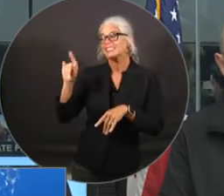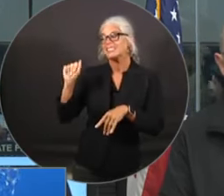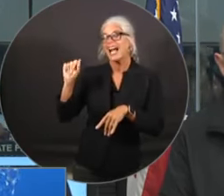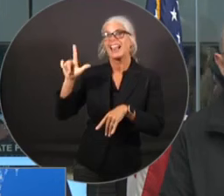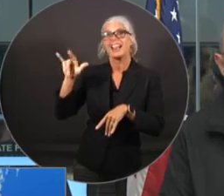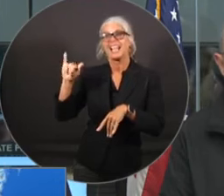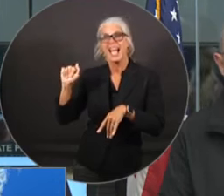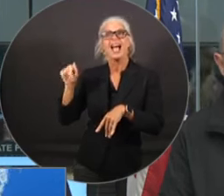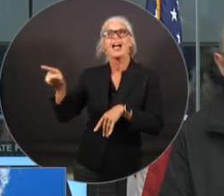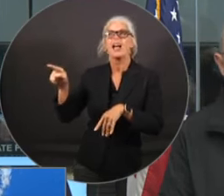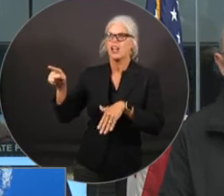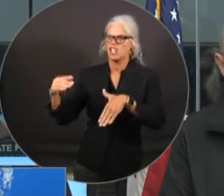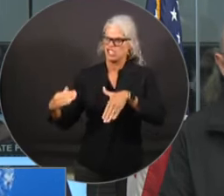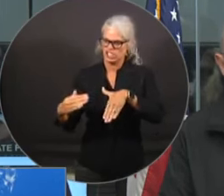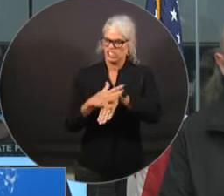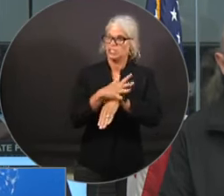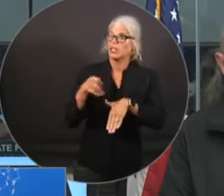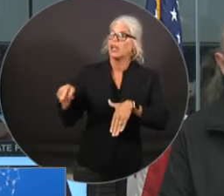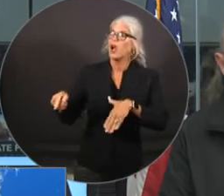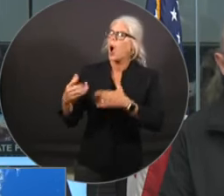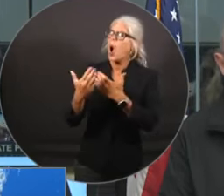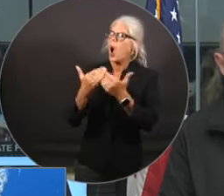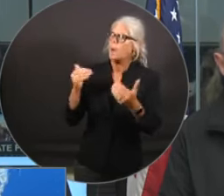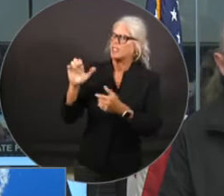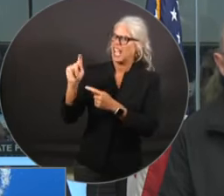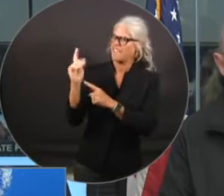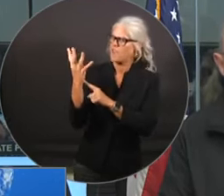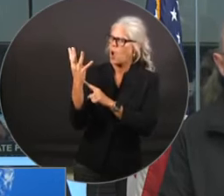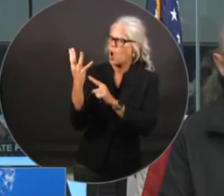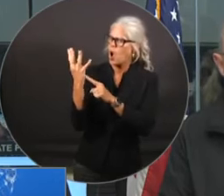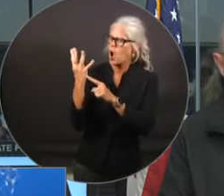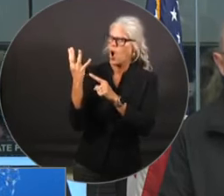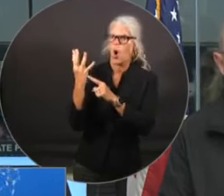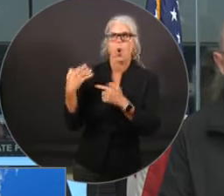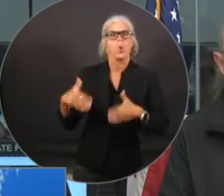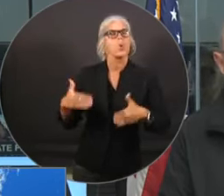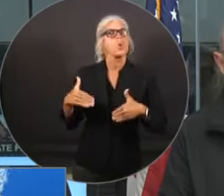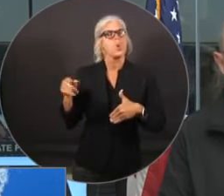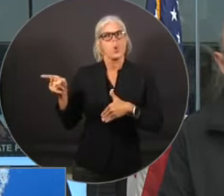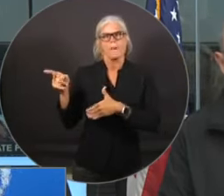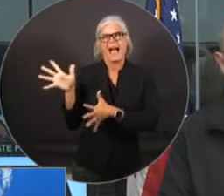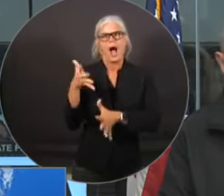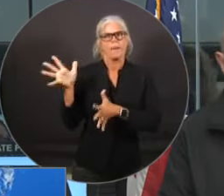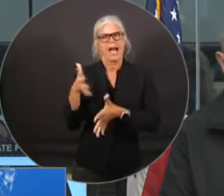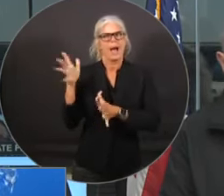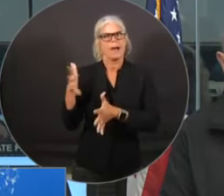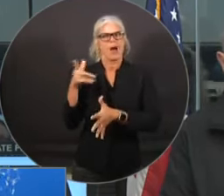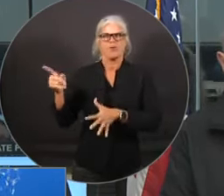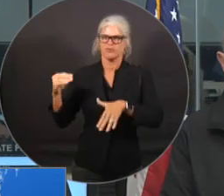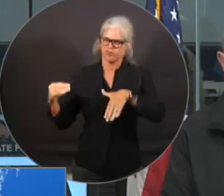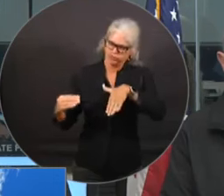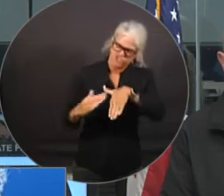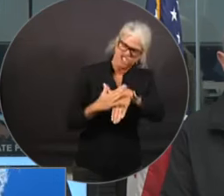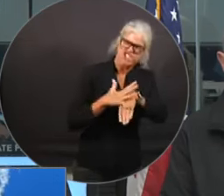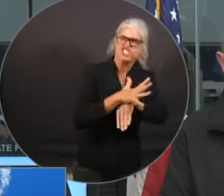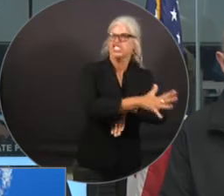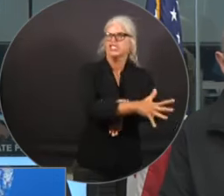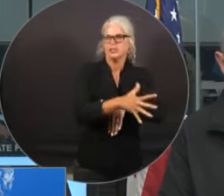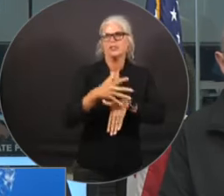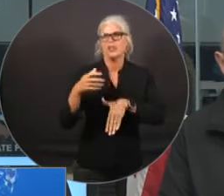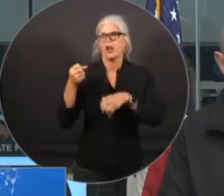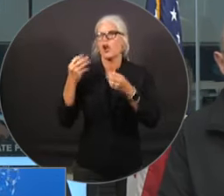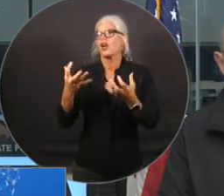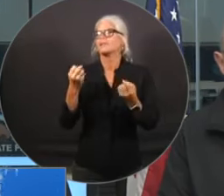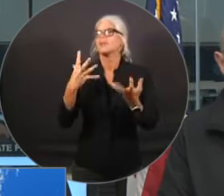four hurricane. It had strong winds that ripped through the Big Bend area, caused a lot of